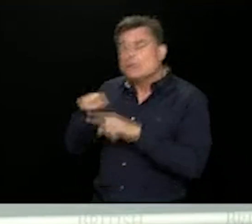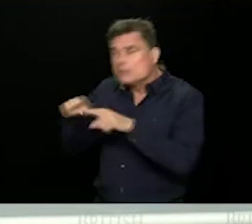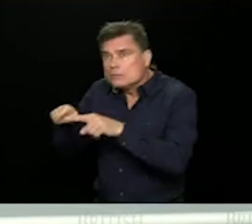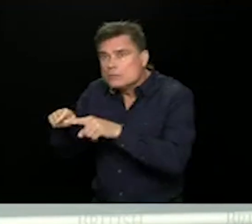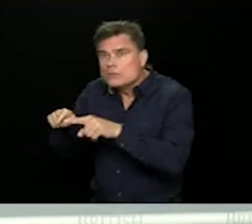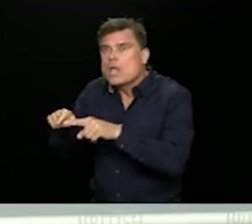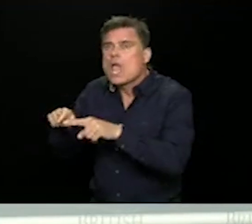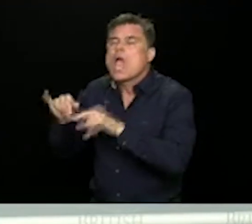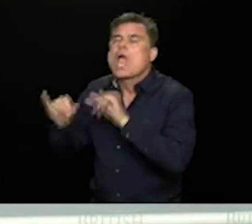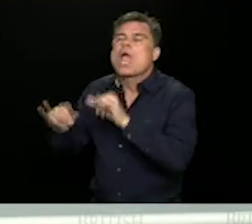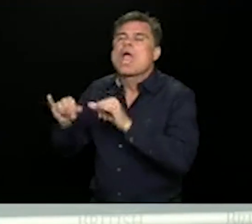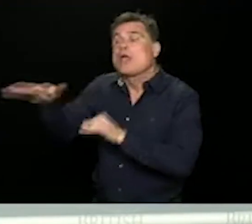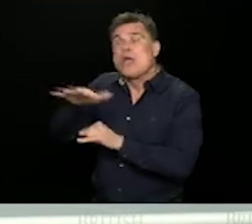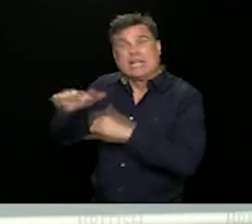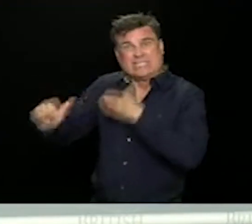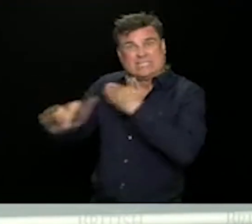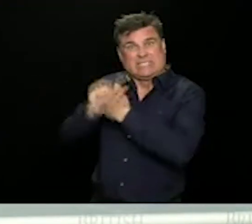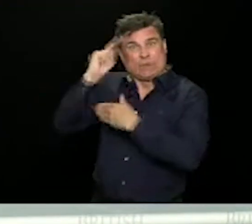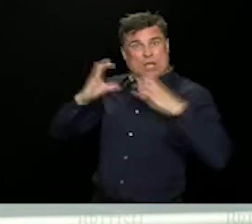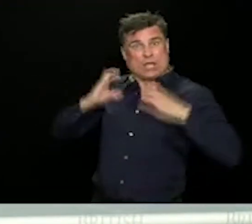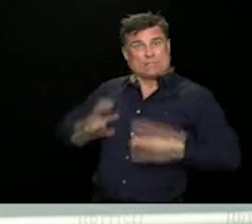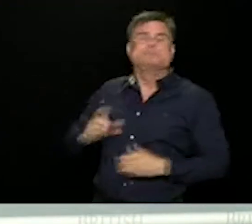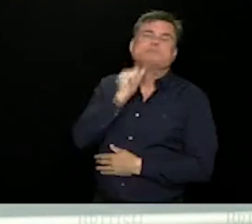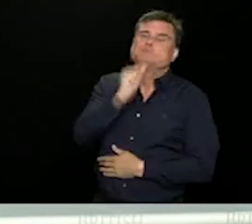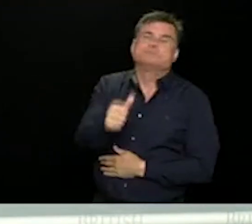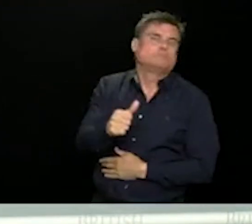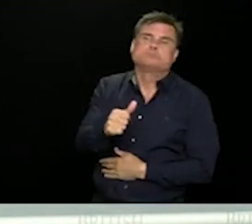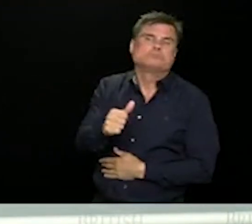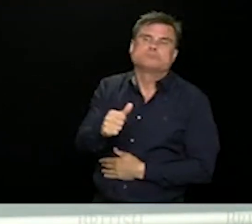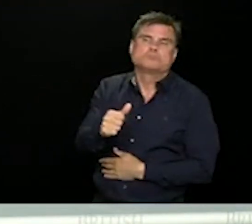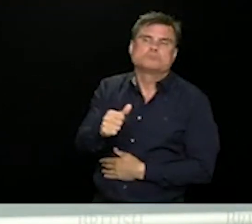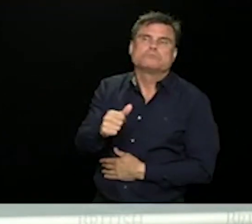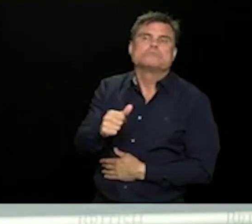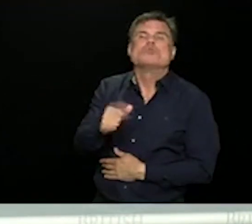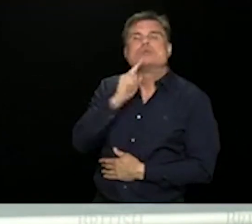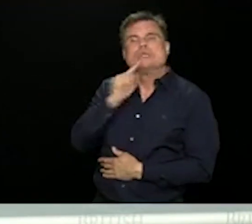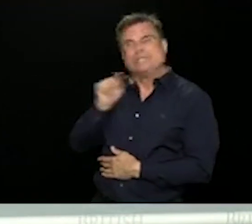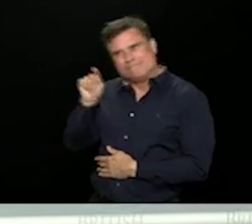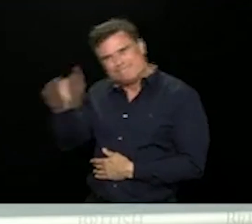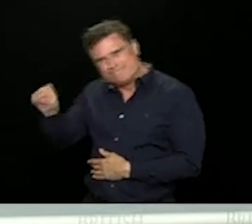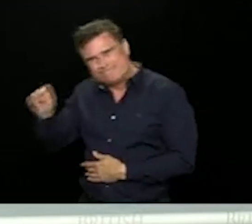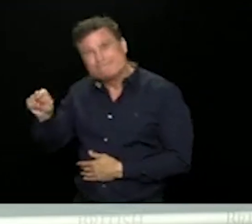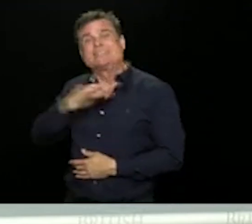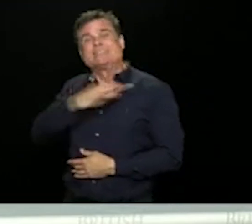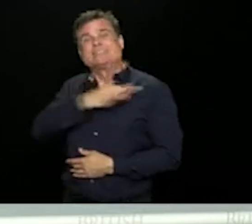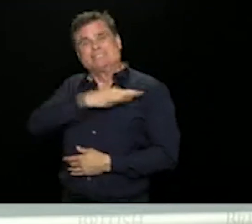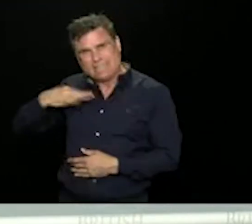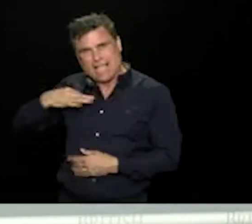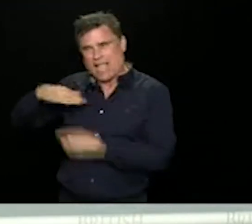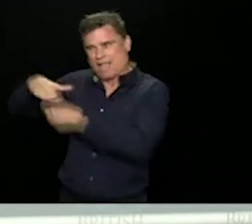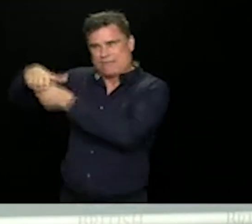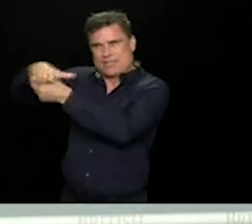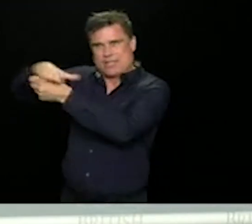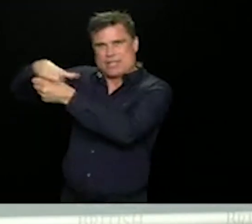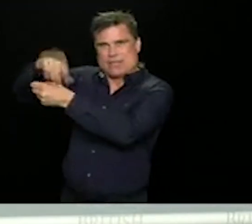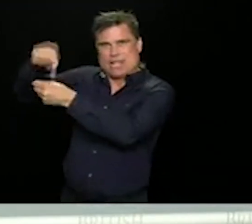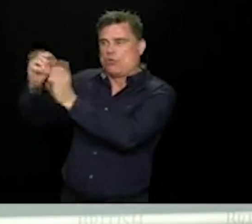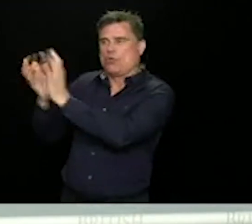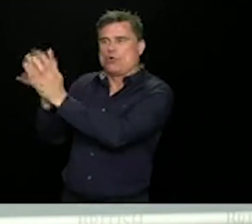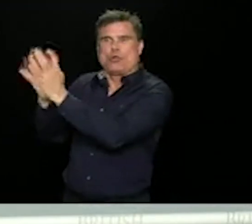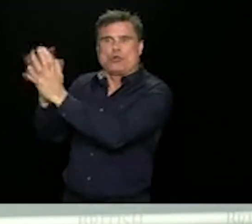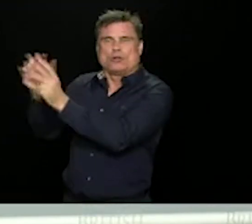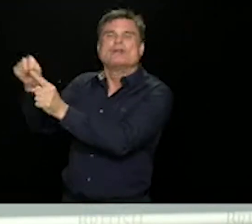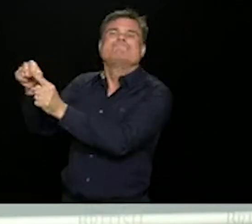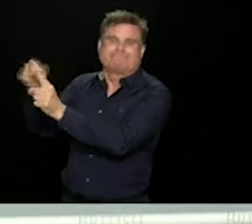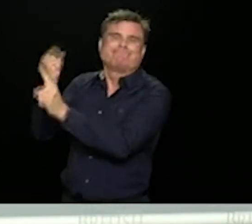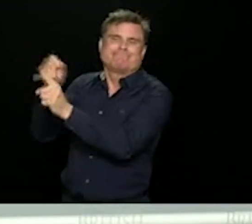exactly who had contact with who and who had protected contact with others. So the assessment was